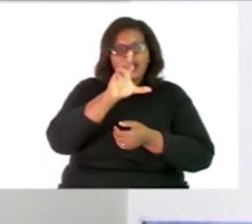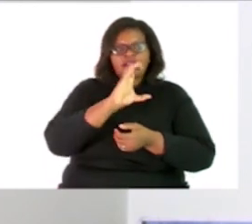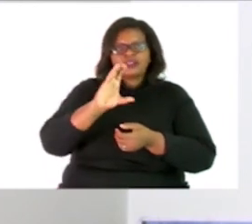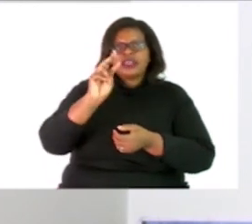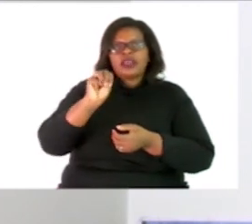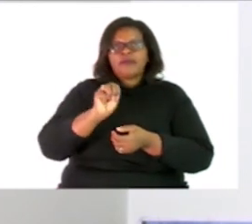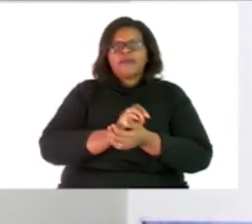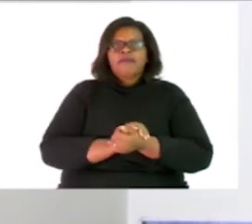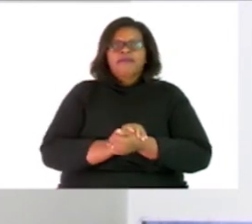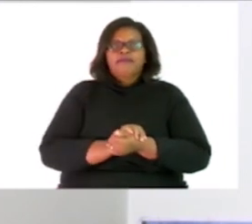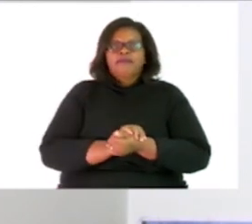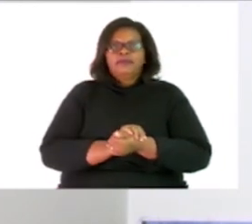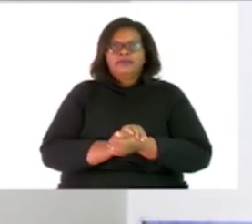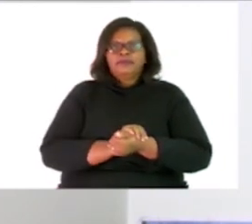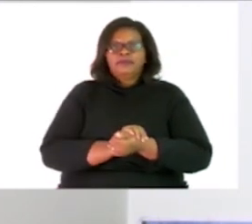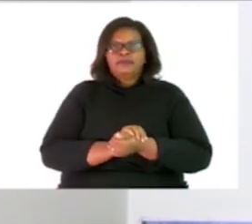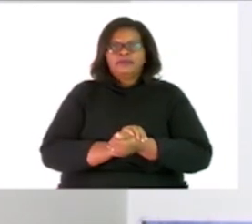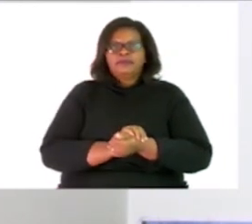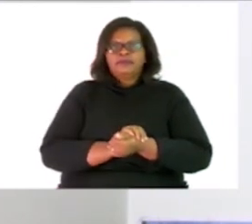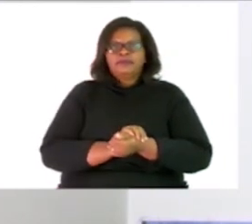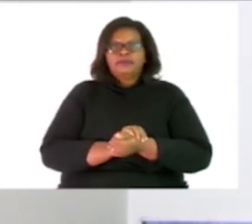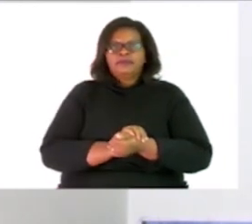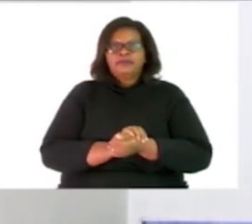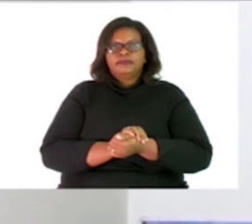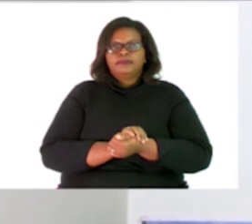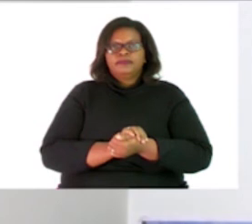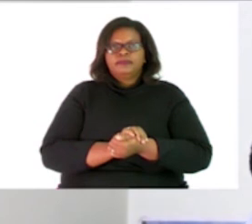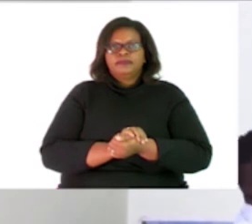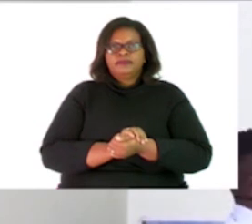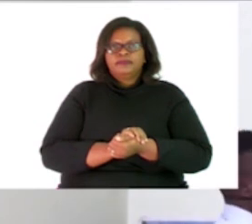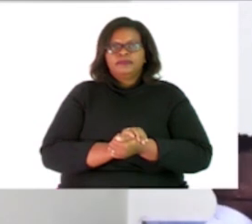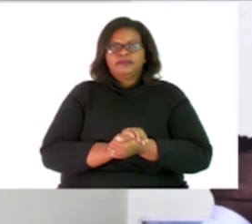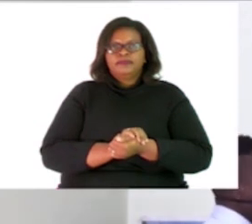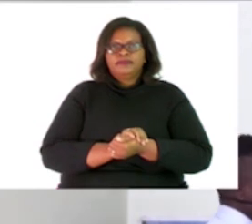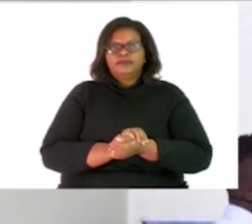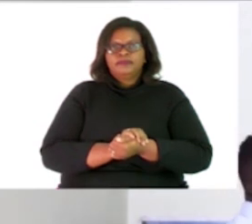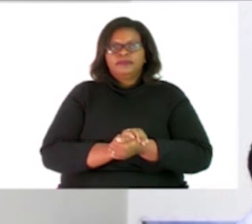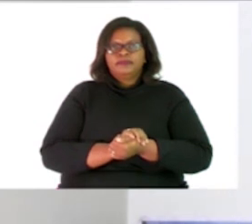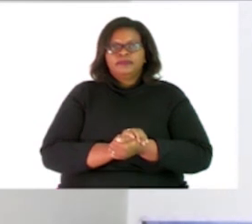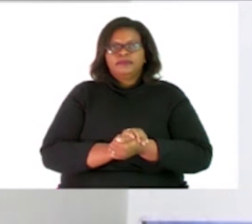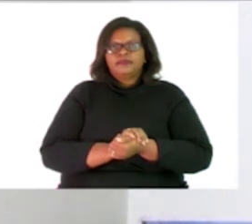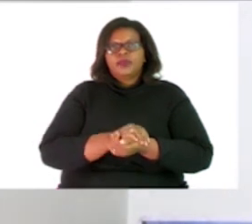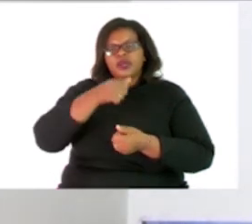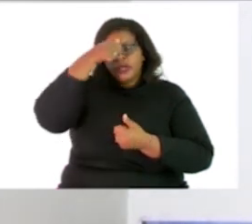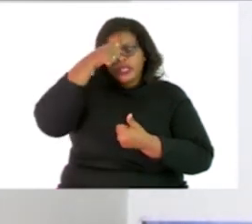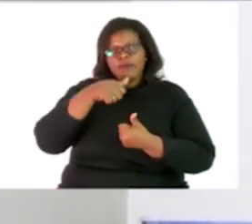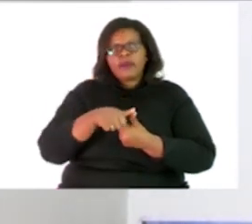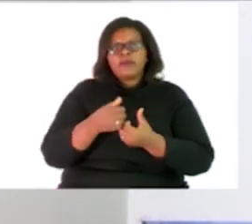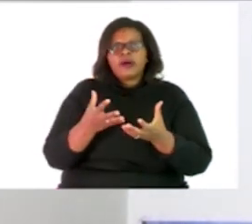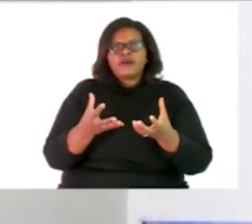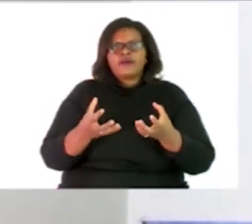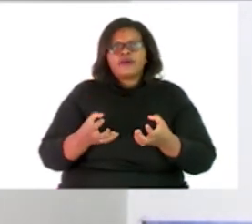lowest common multiple of 5 and 10 So remember you need to